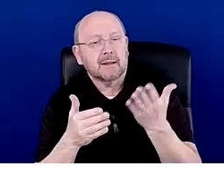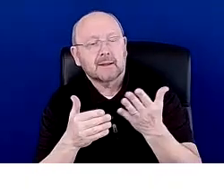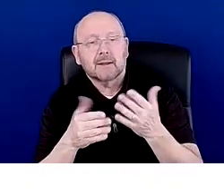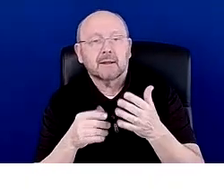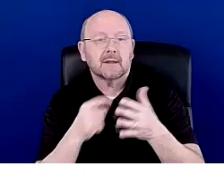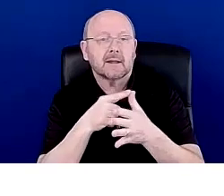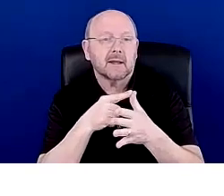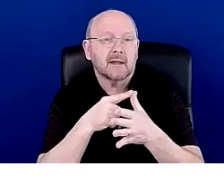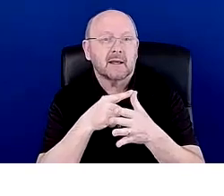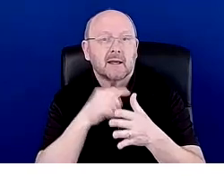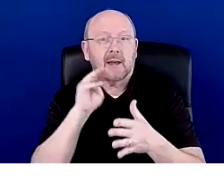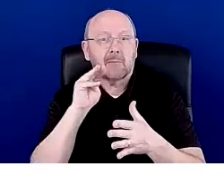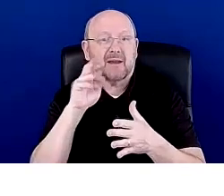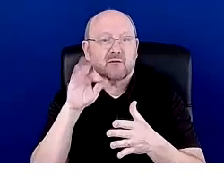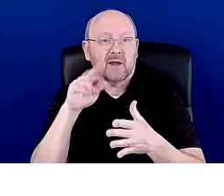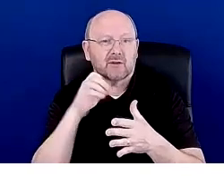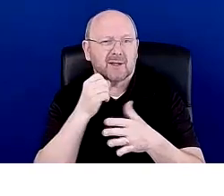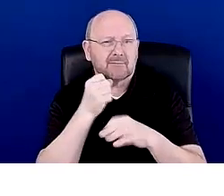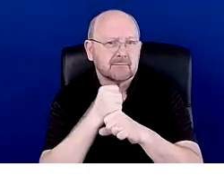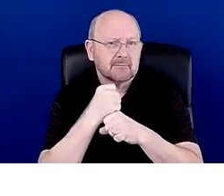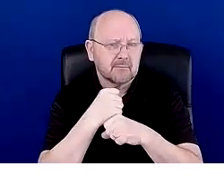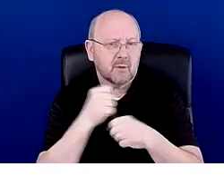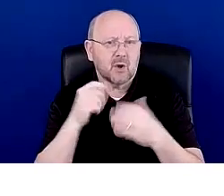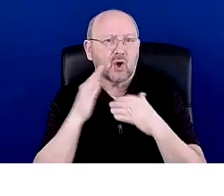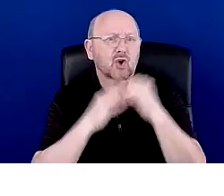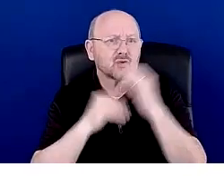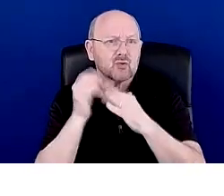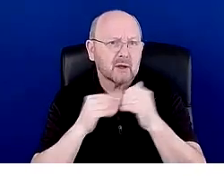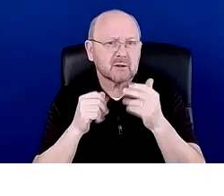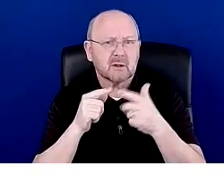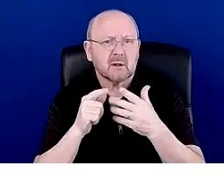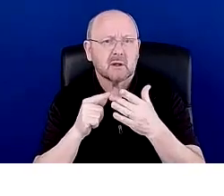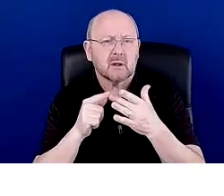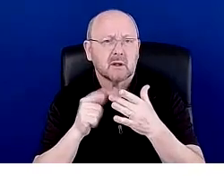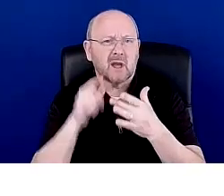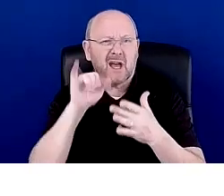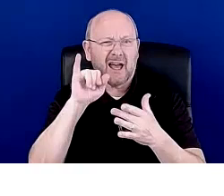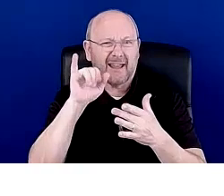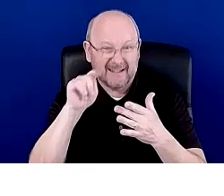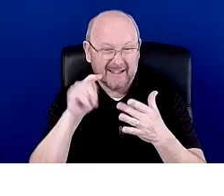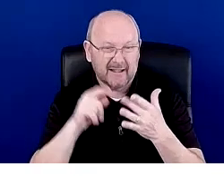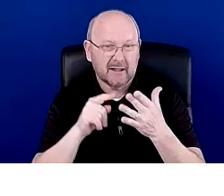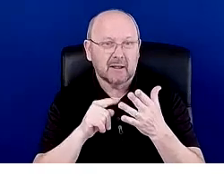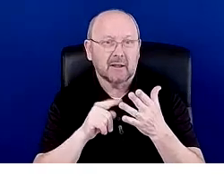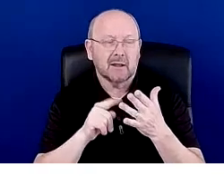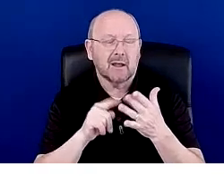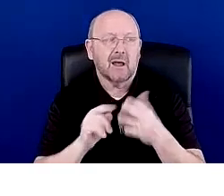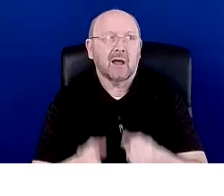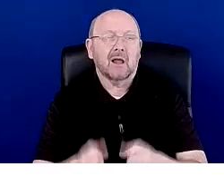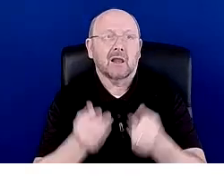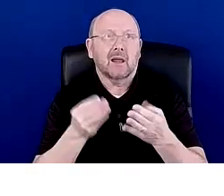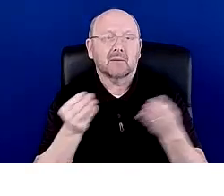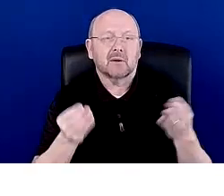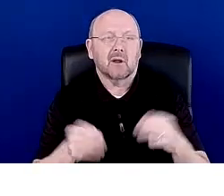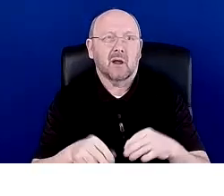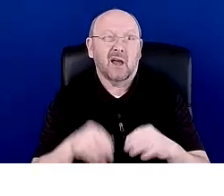manufacturing to construction to, um, information technology, um, and it's various materials. It can be textbooks, but